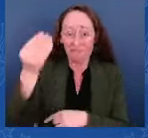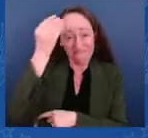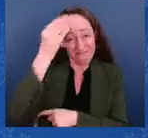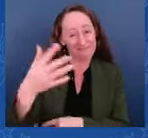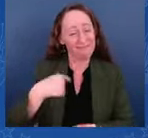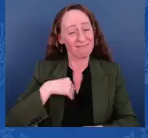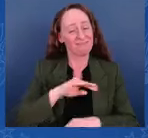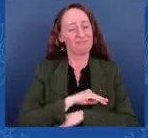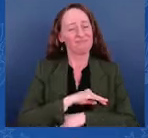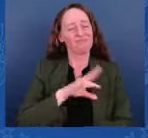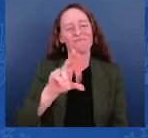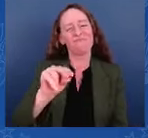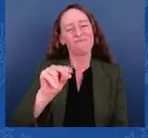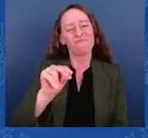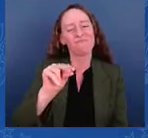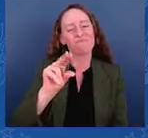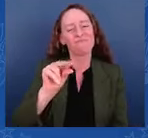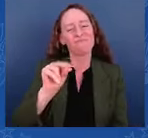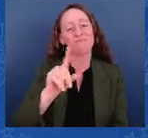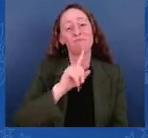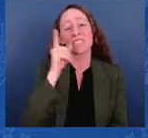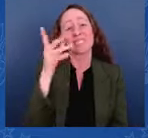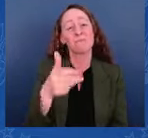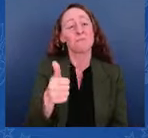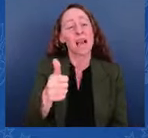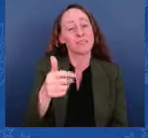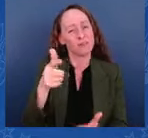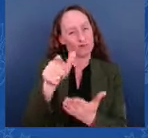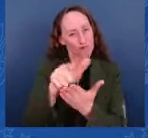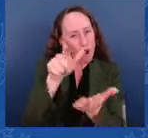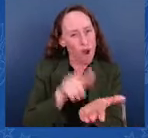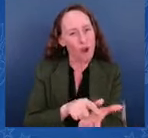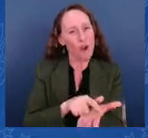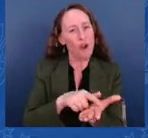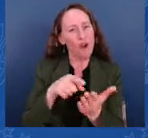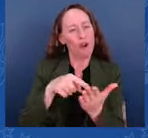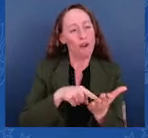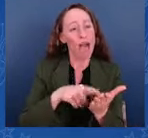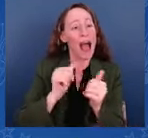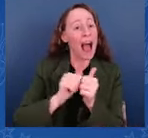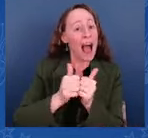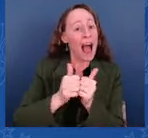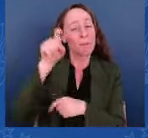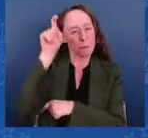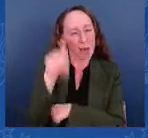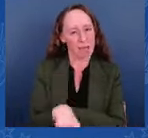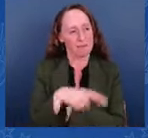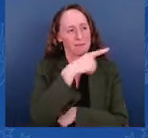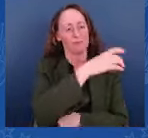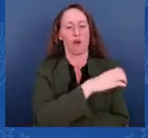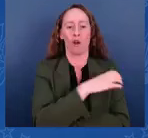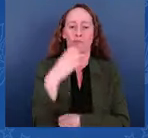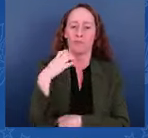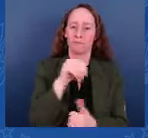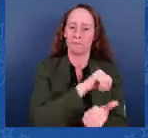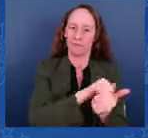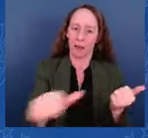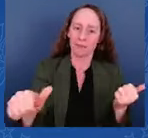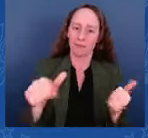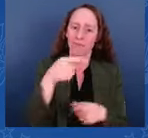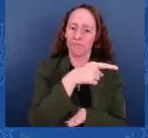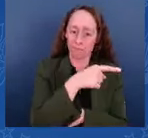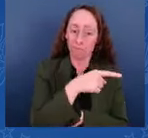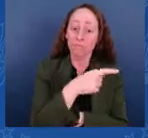and Congress needs to provide the necessary funding to hire 1,500 more border security agents, 100 more